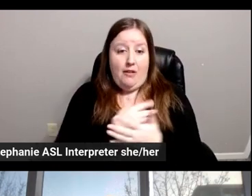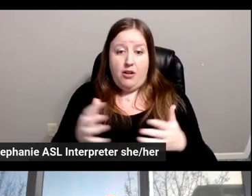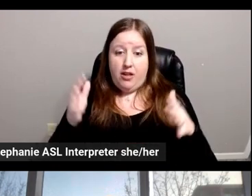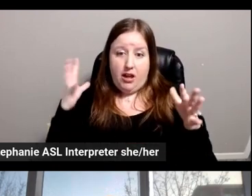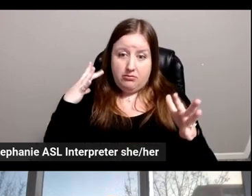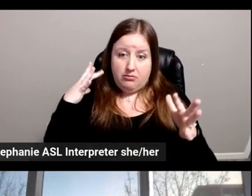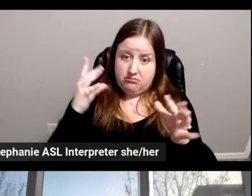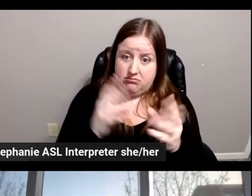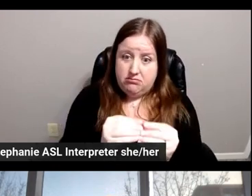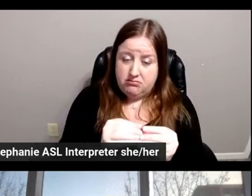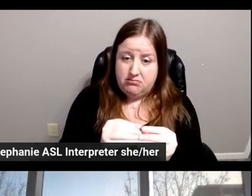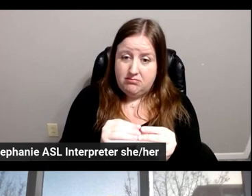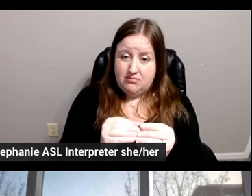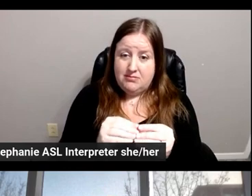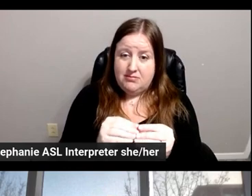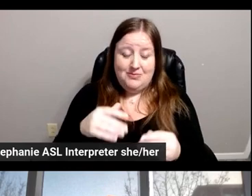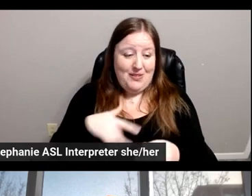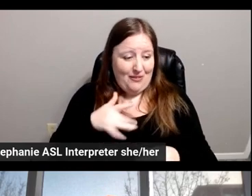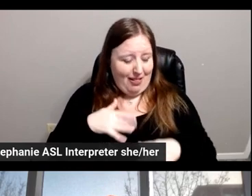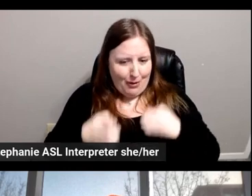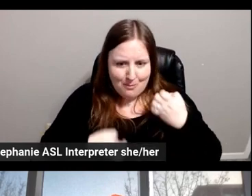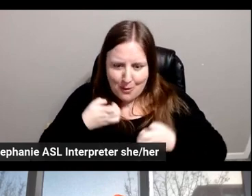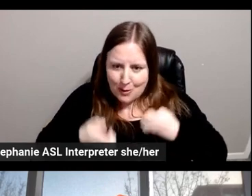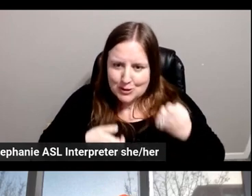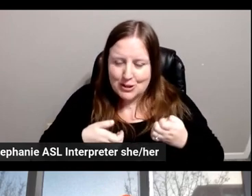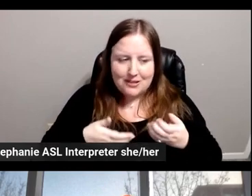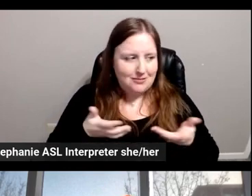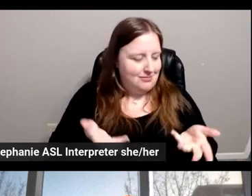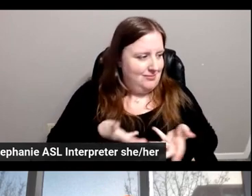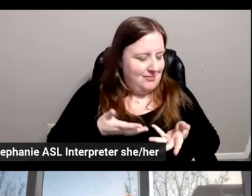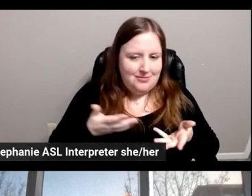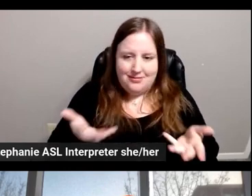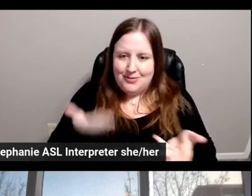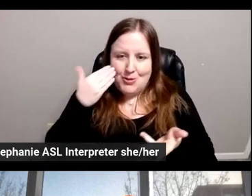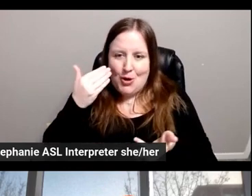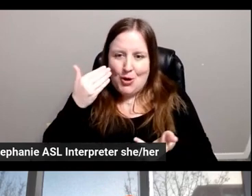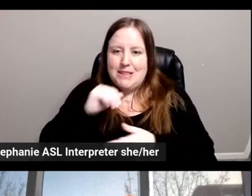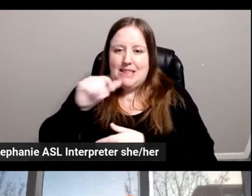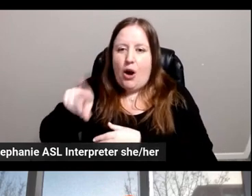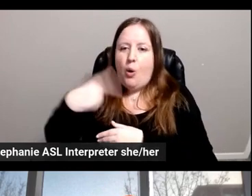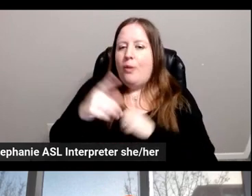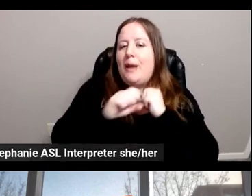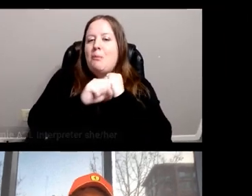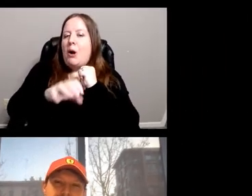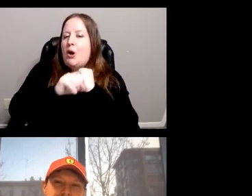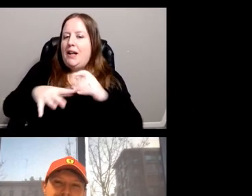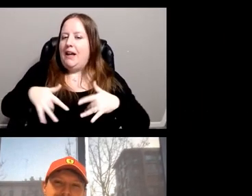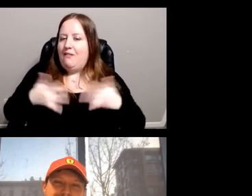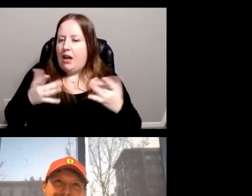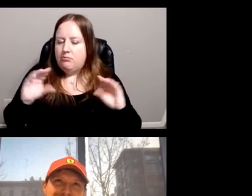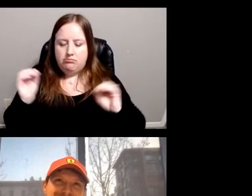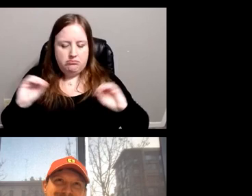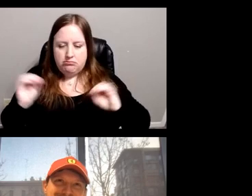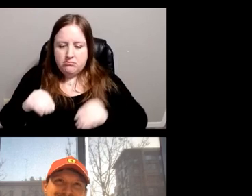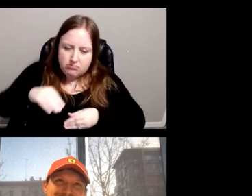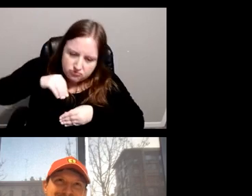you know, mix of emotion, mix of presentation, it's way more than just marketing event, no doubt.